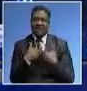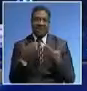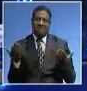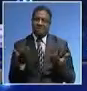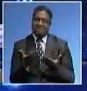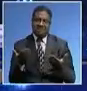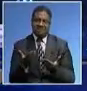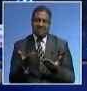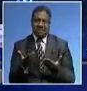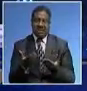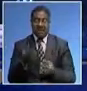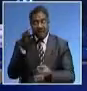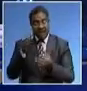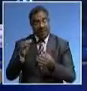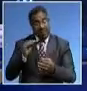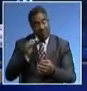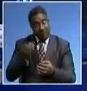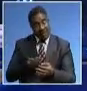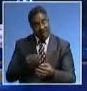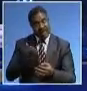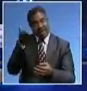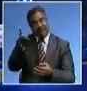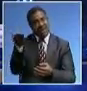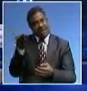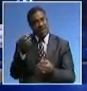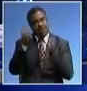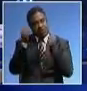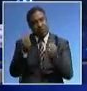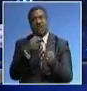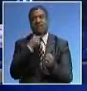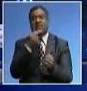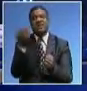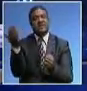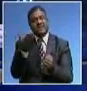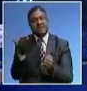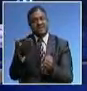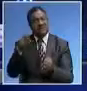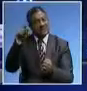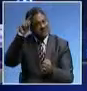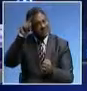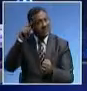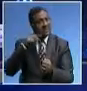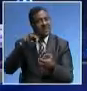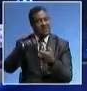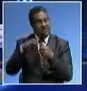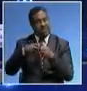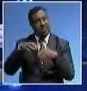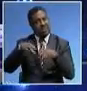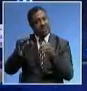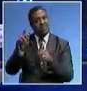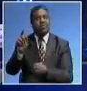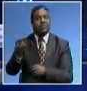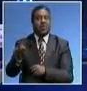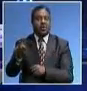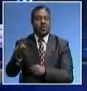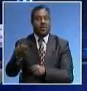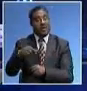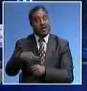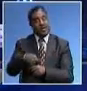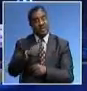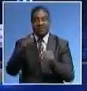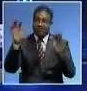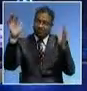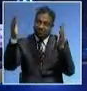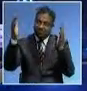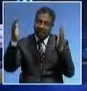lack of a strong voice from women may affect some important decisions concerning the general women populace. Mr. Moyo has since congratulated the parliamentarians for